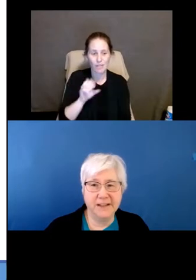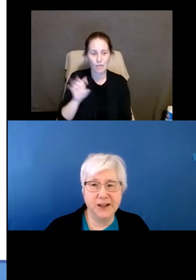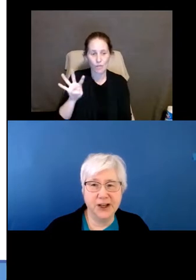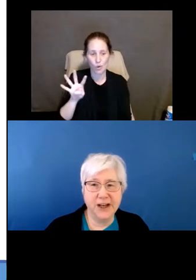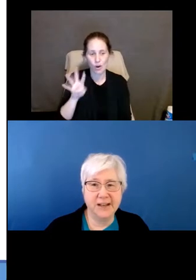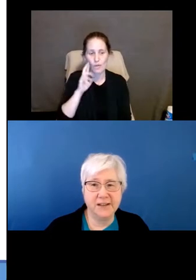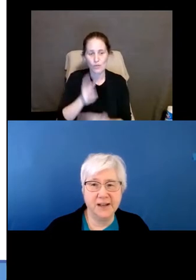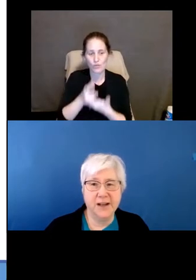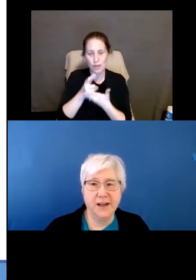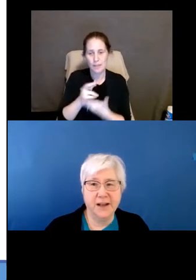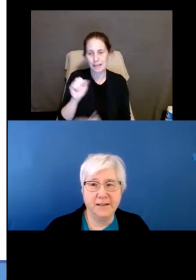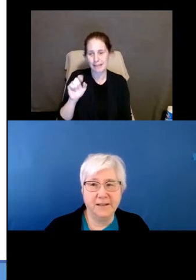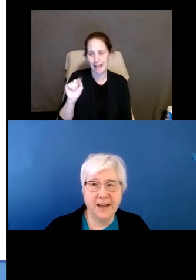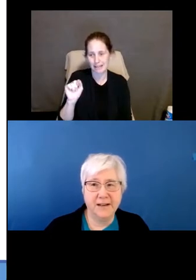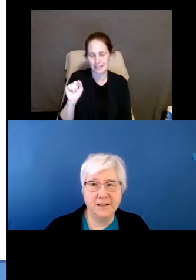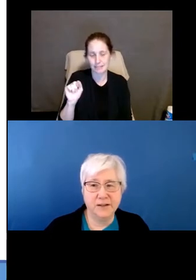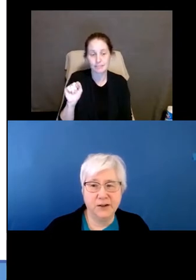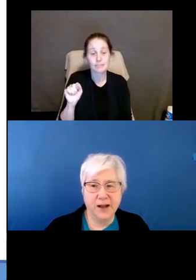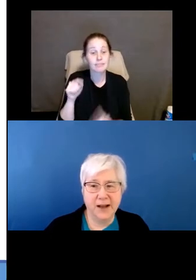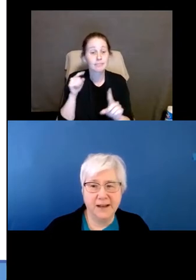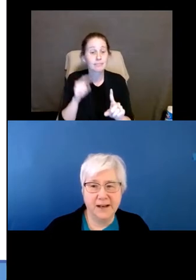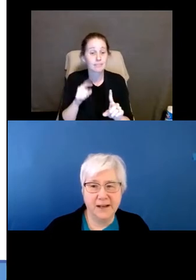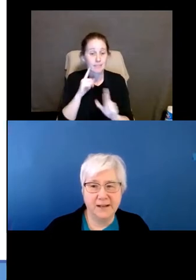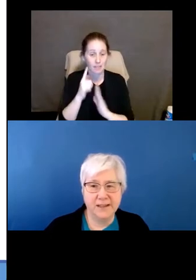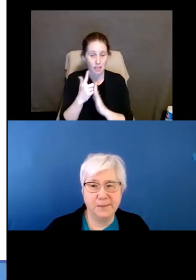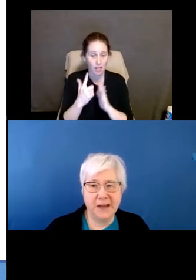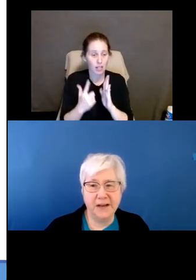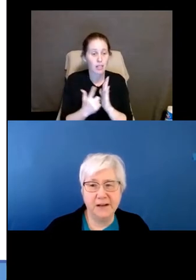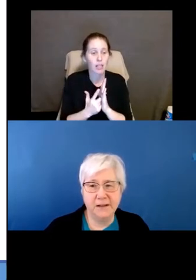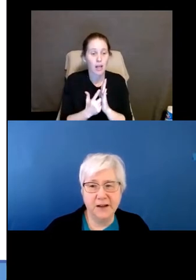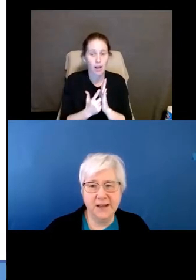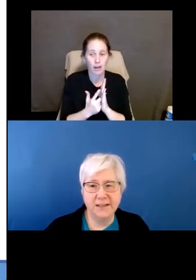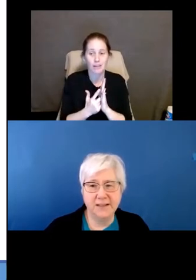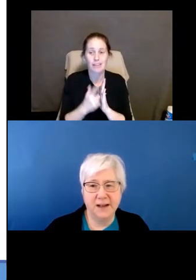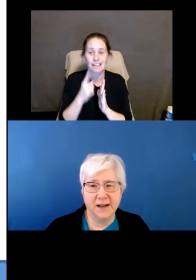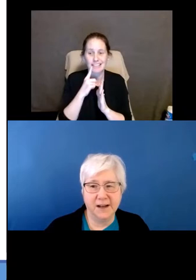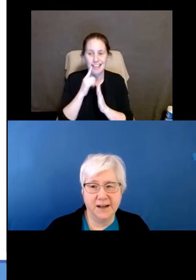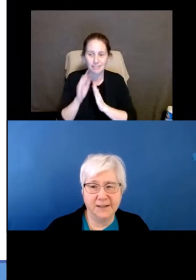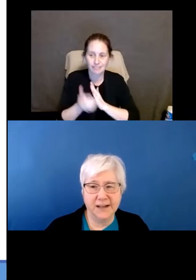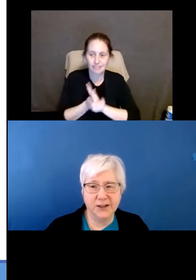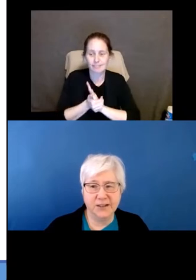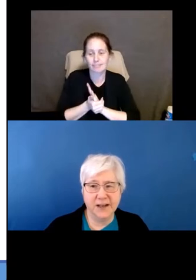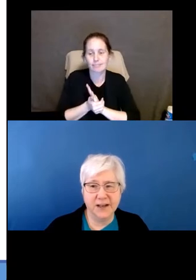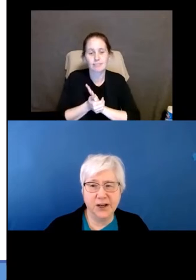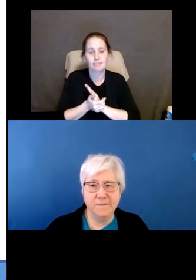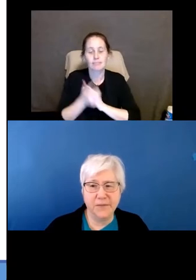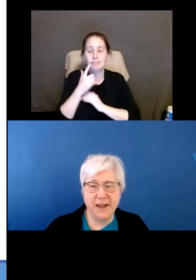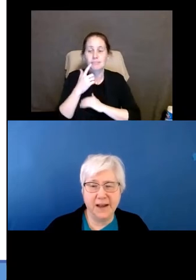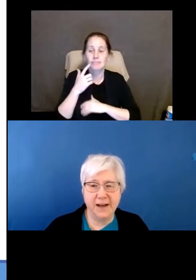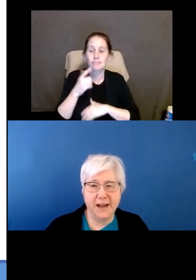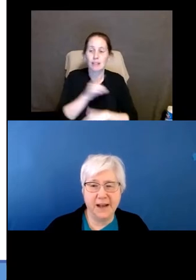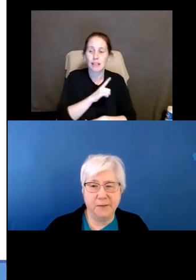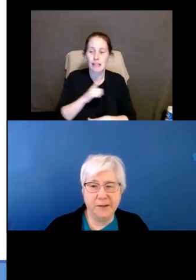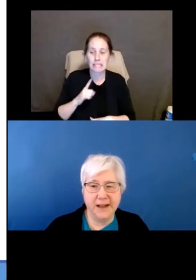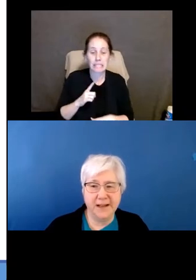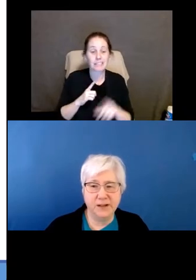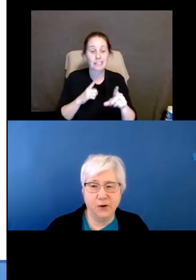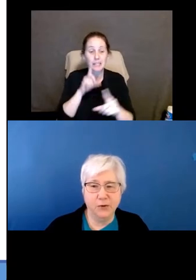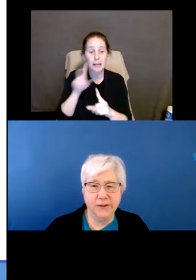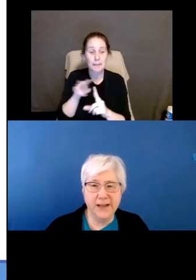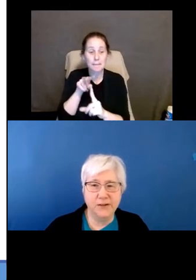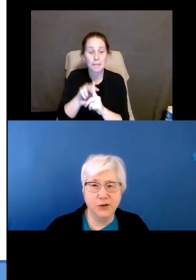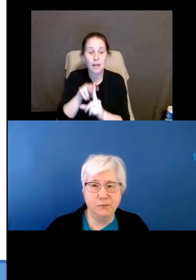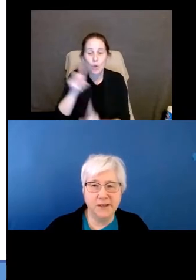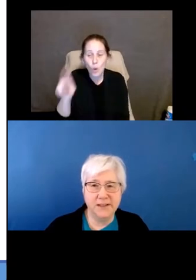the Rehabilitation Act. That is a law that is spending clause legislation, and it applies